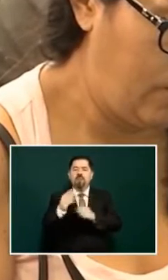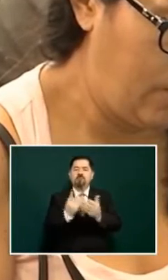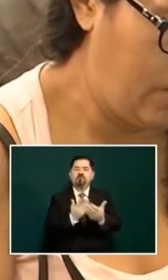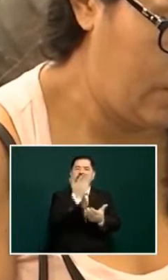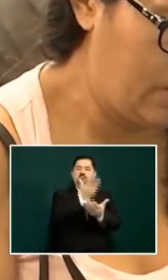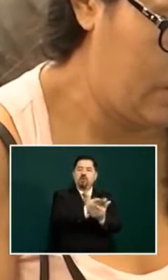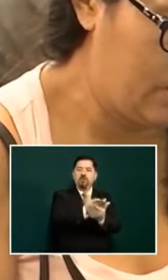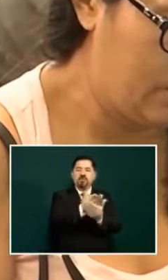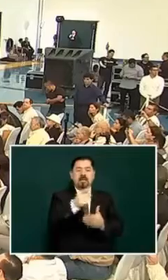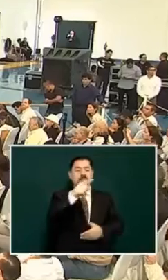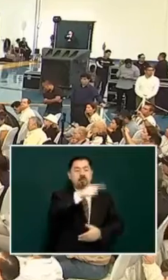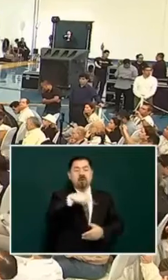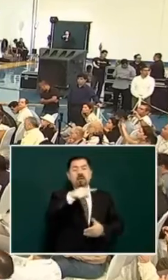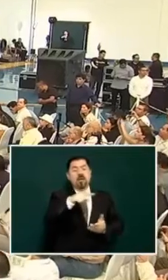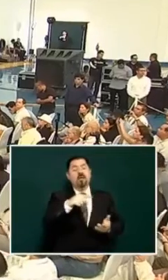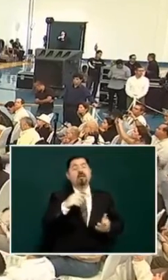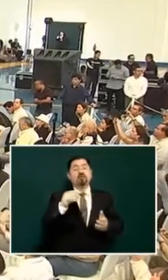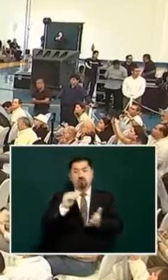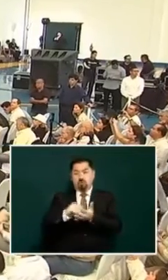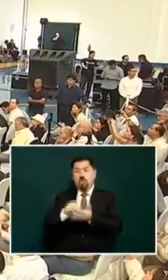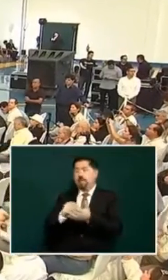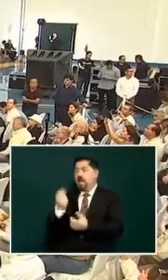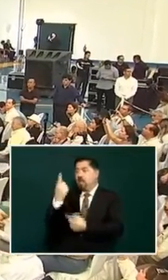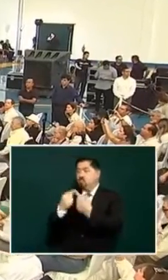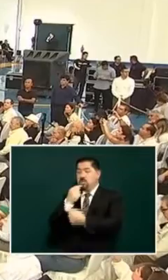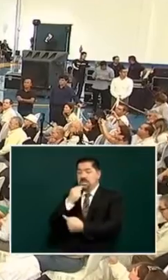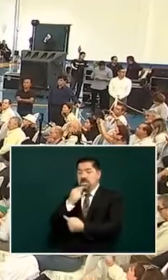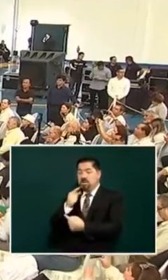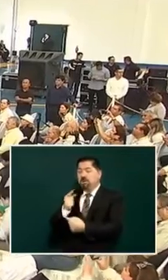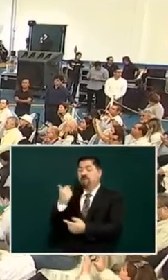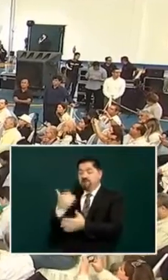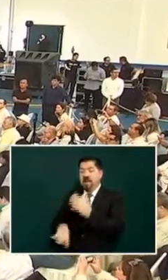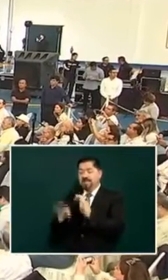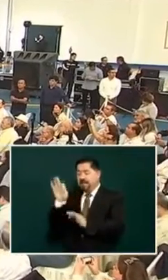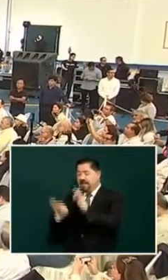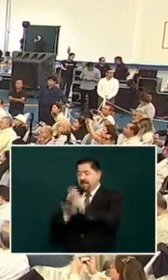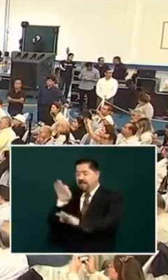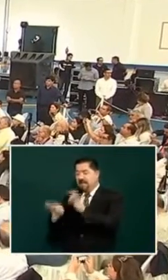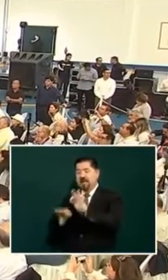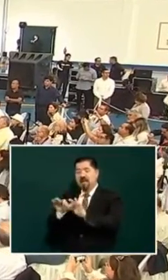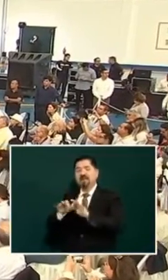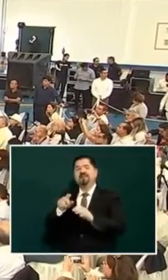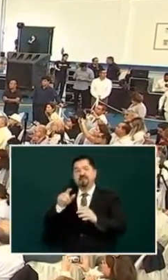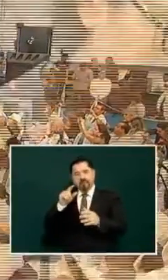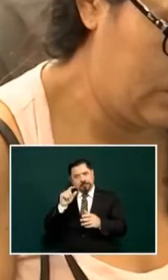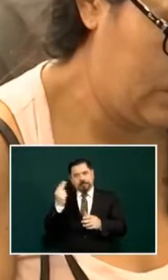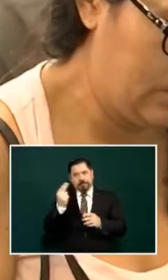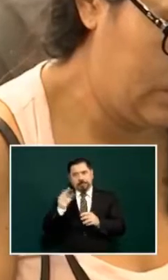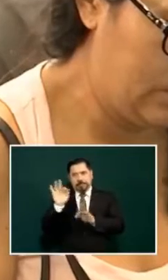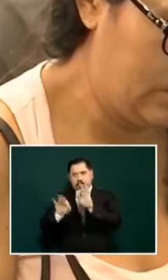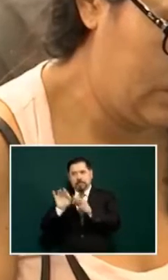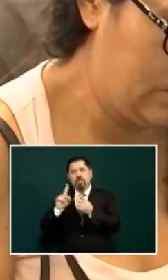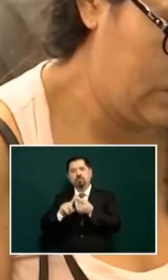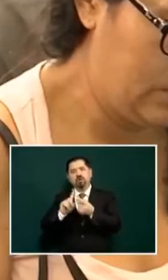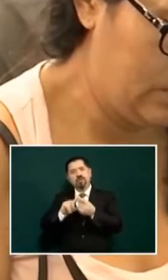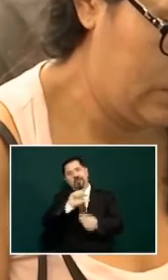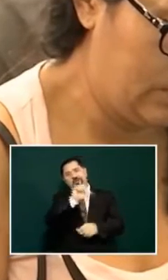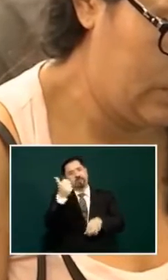matters of attention that some still need medical attention not just here but outside